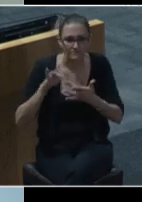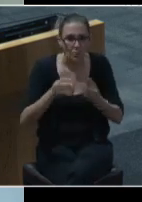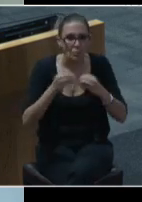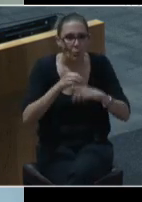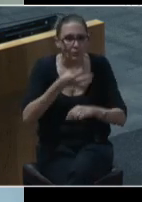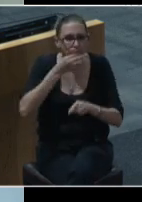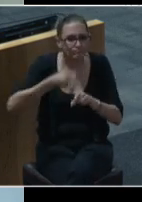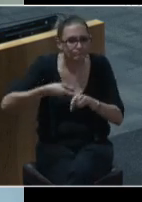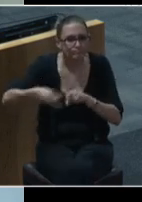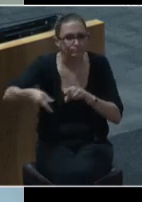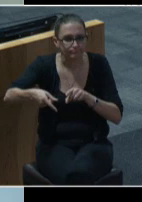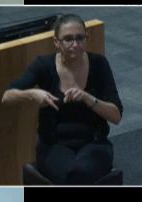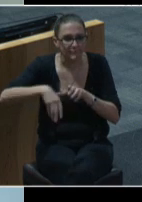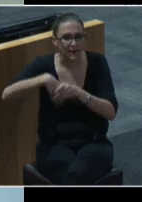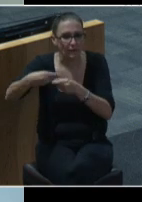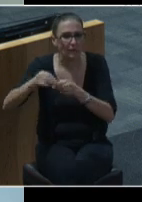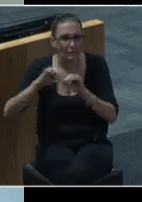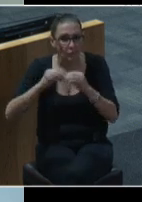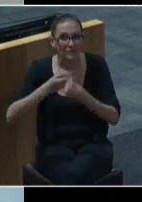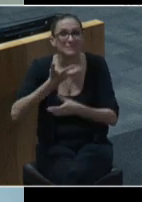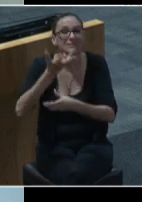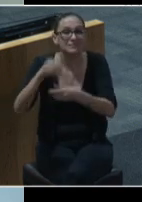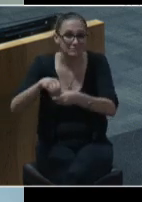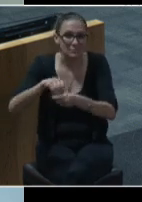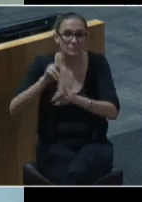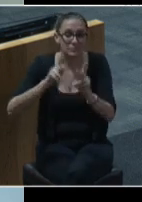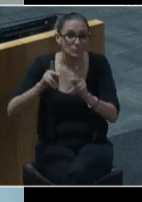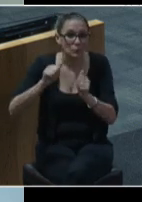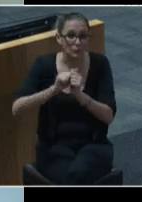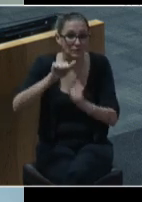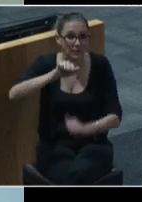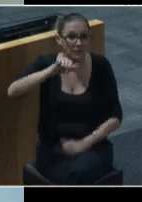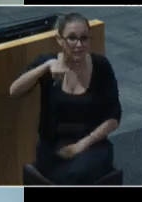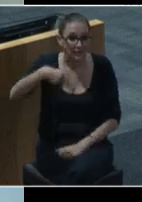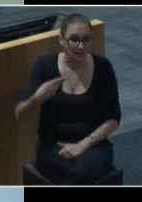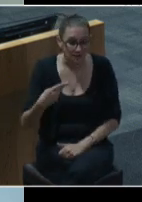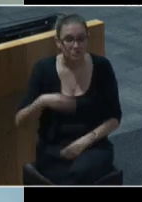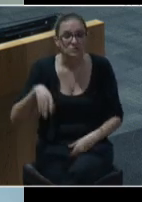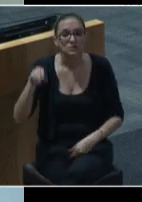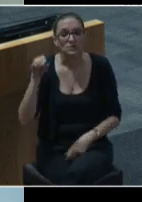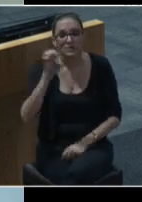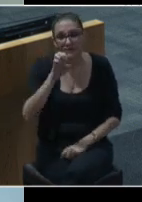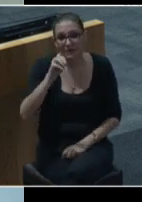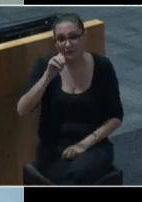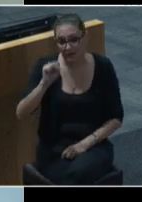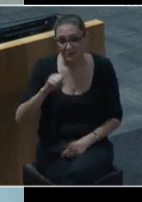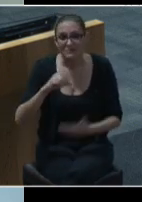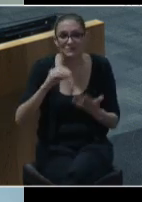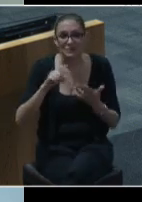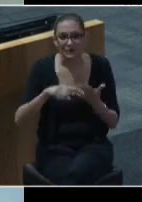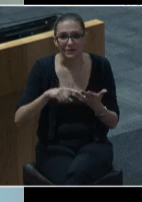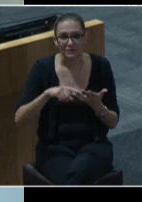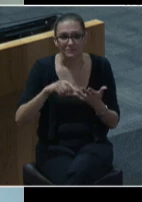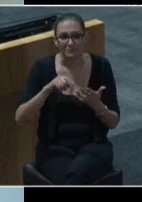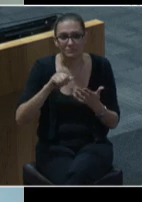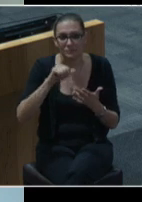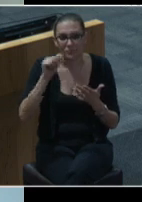organization, including from within Austin Public Health, Emergency Medical Services, and Austin Code Department.